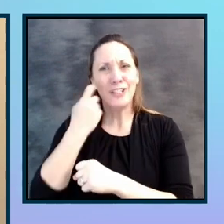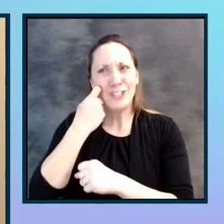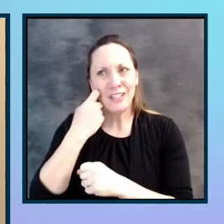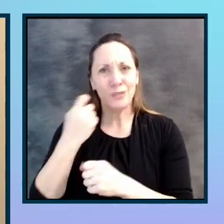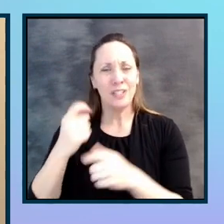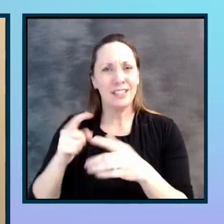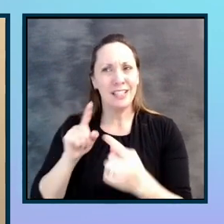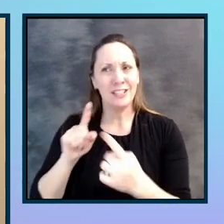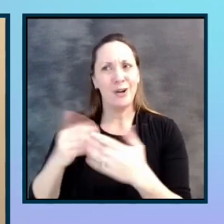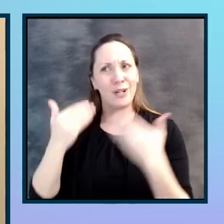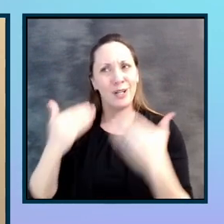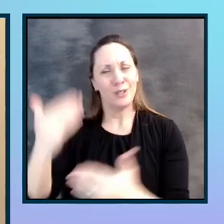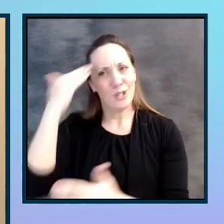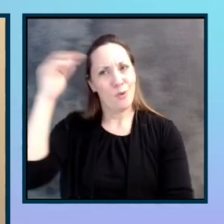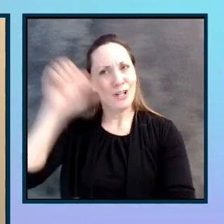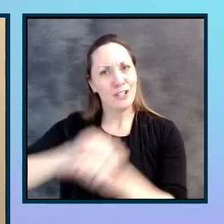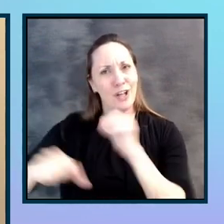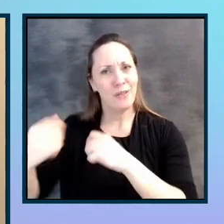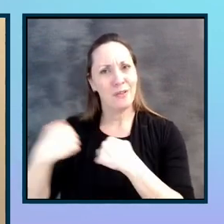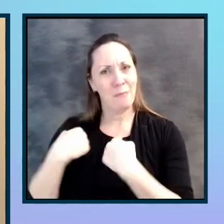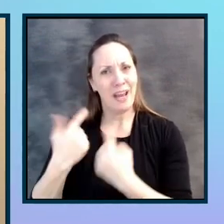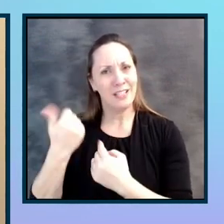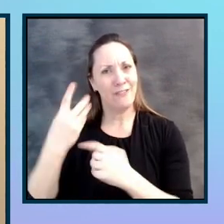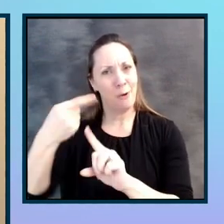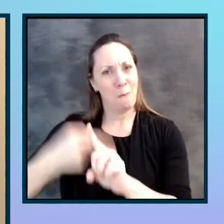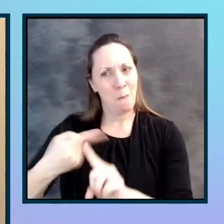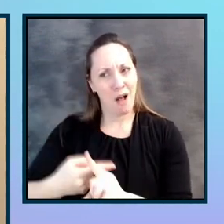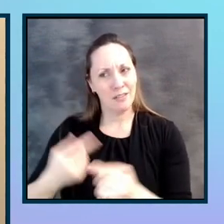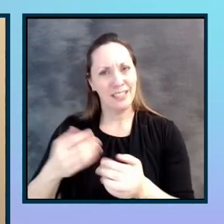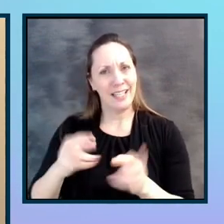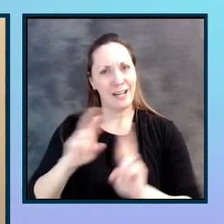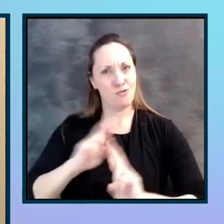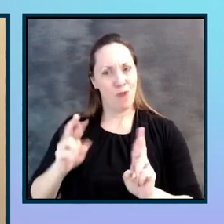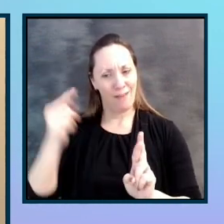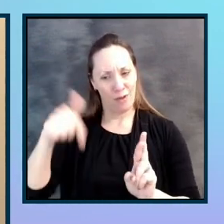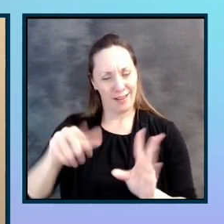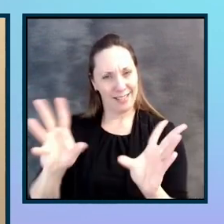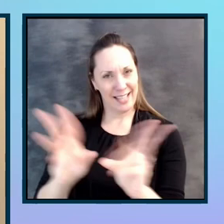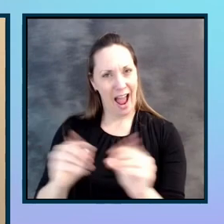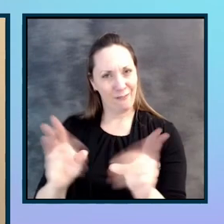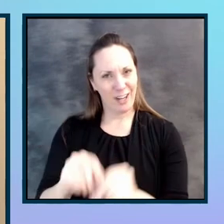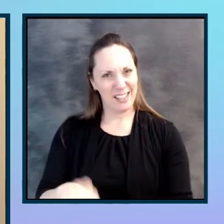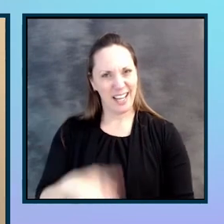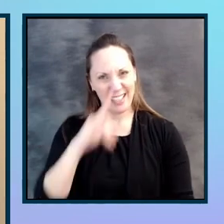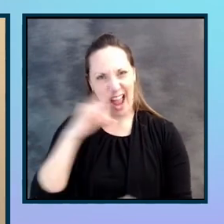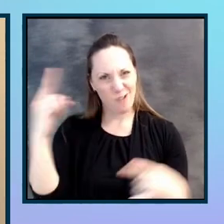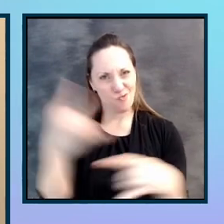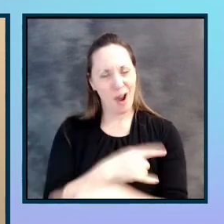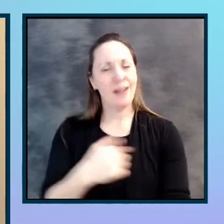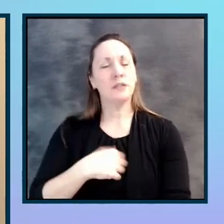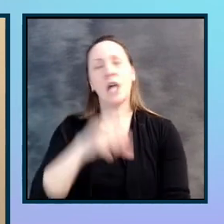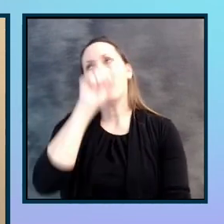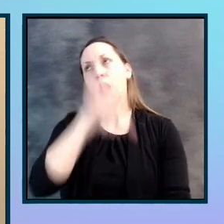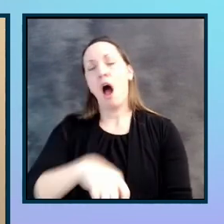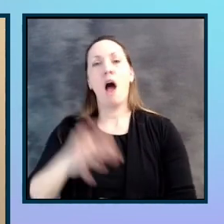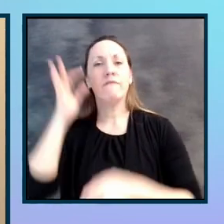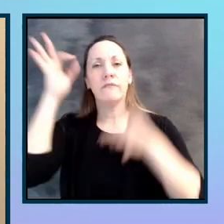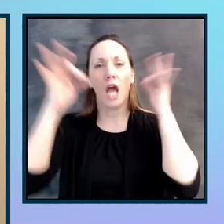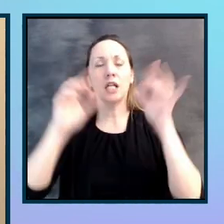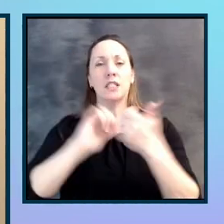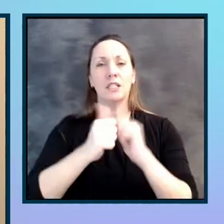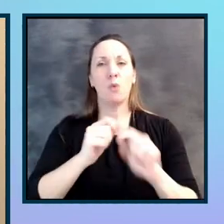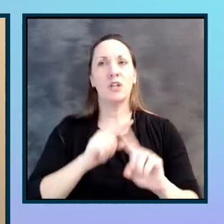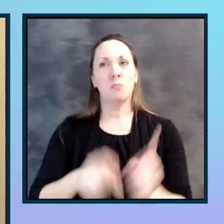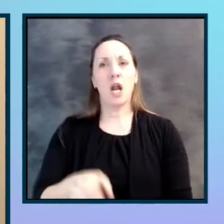months as we were preparing for this conference. So it's kind of ironic because I love fantasy sports, yet I hate